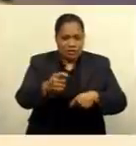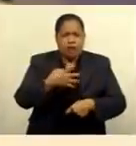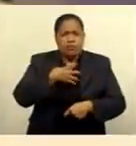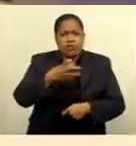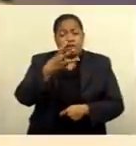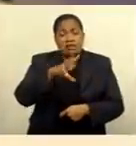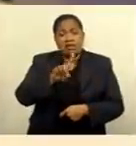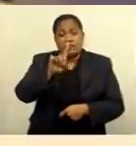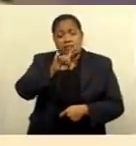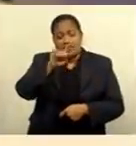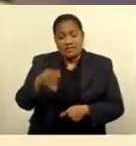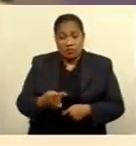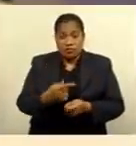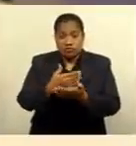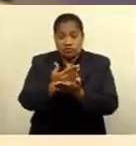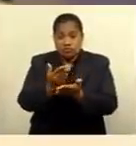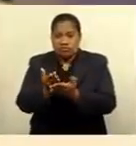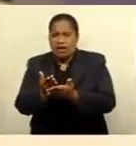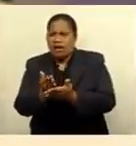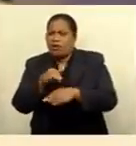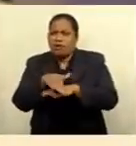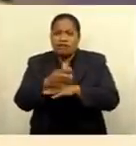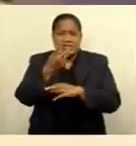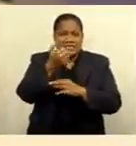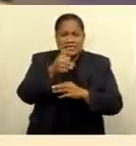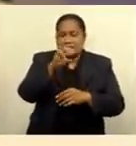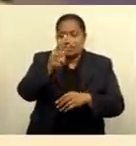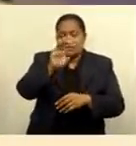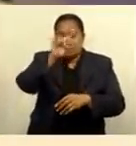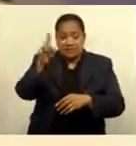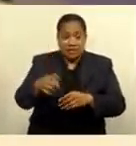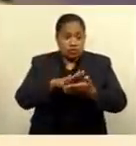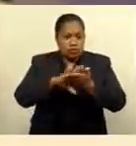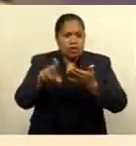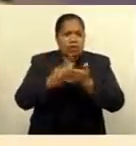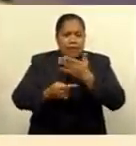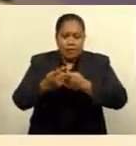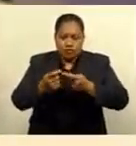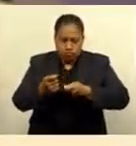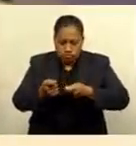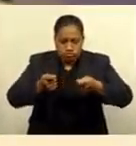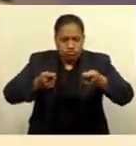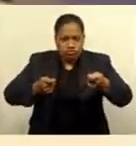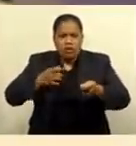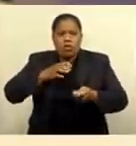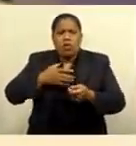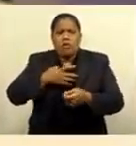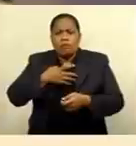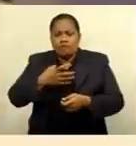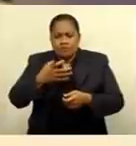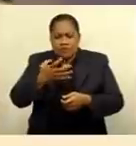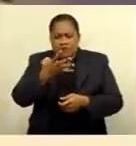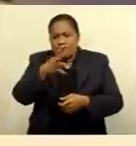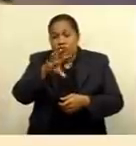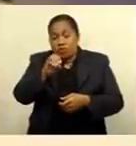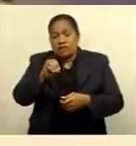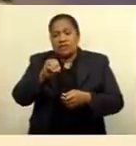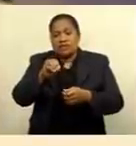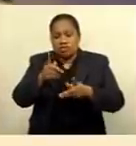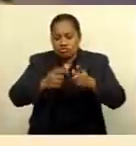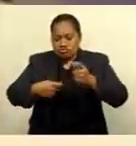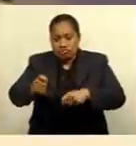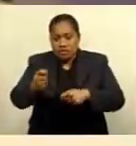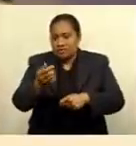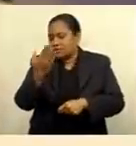,000 shares valued over $63,000 were traded in over 40 transactions last week. Following these